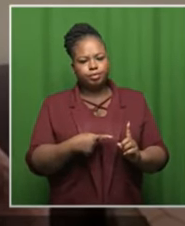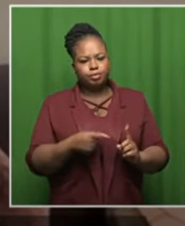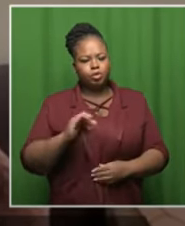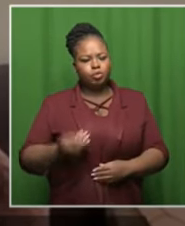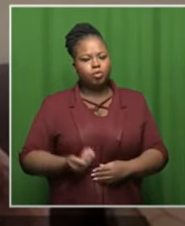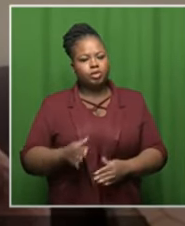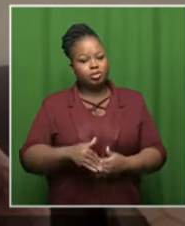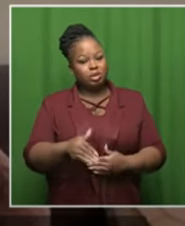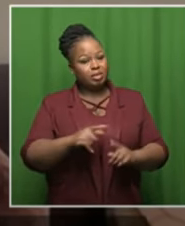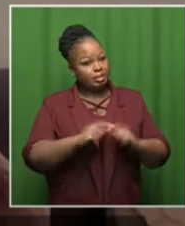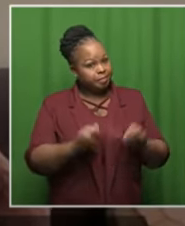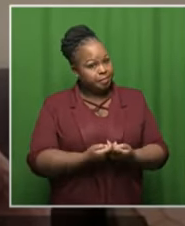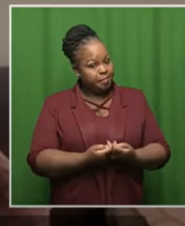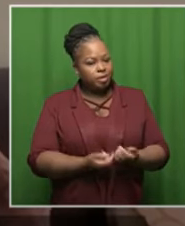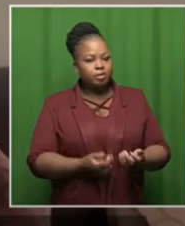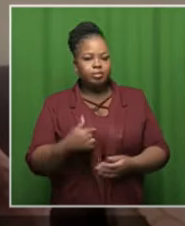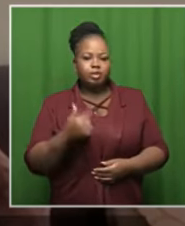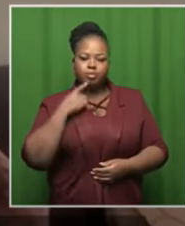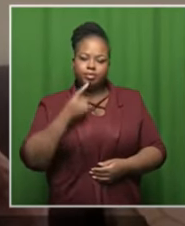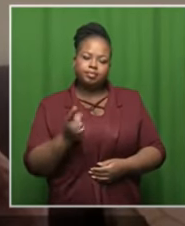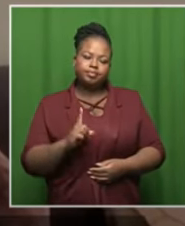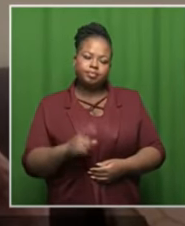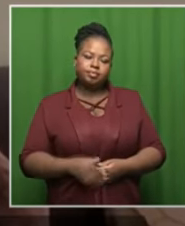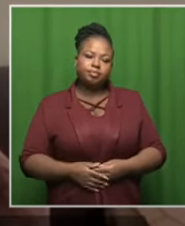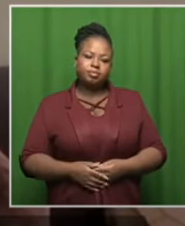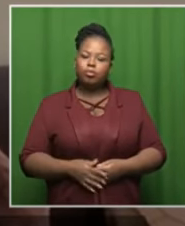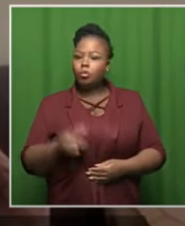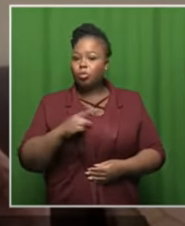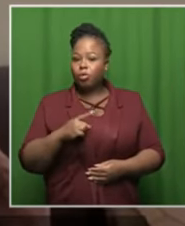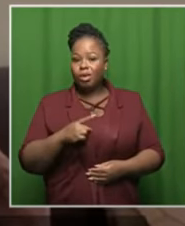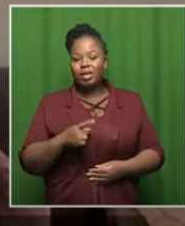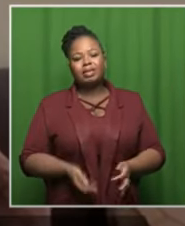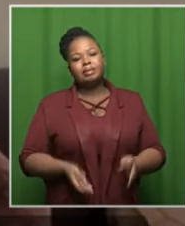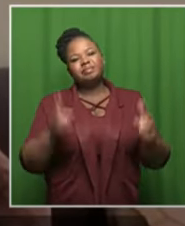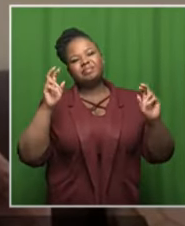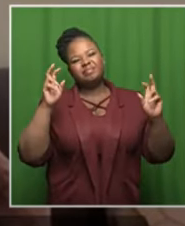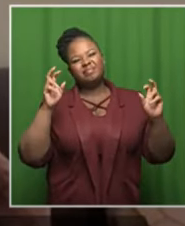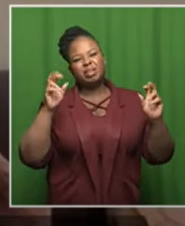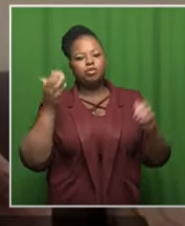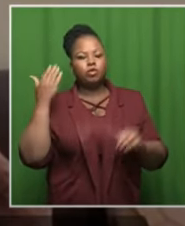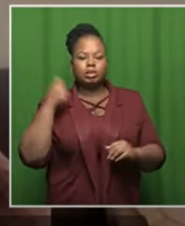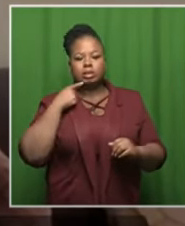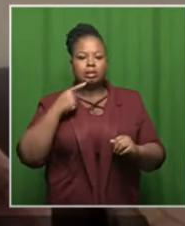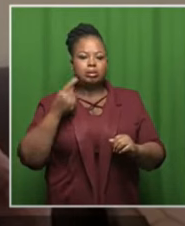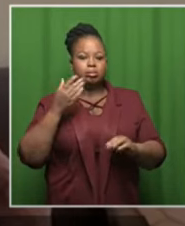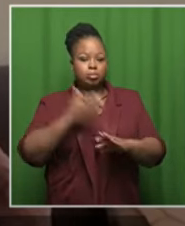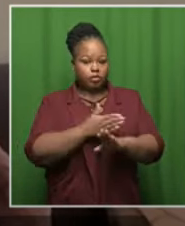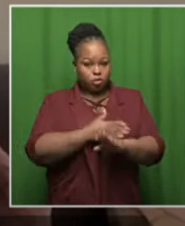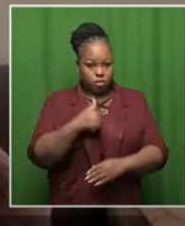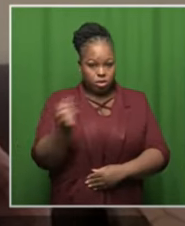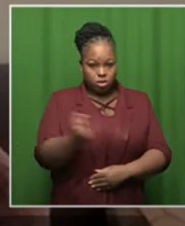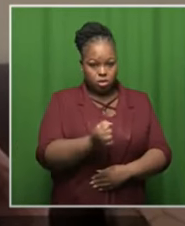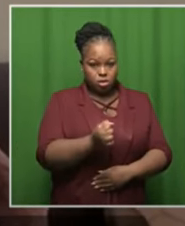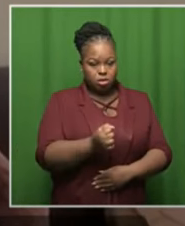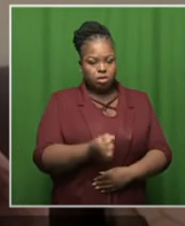women's cricket team what i'm saying is that the fact that it was a subject that's taboo prior to me uh